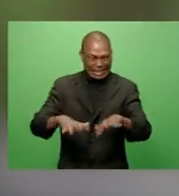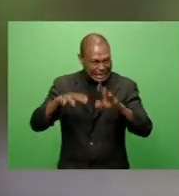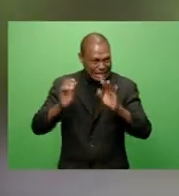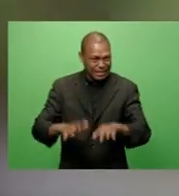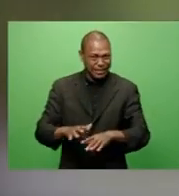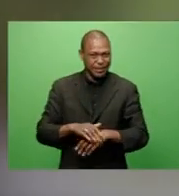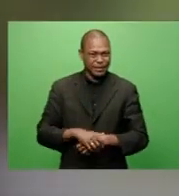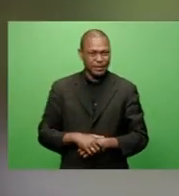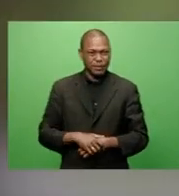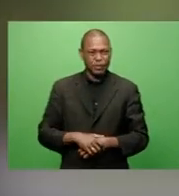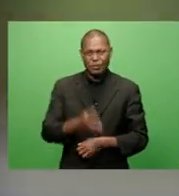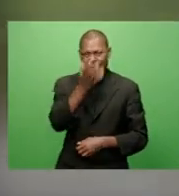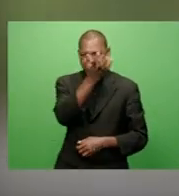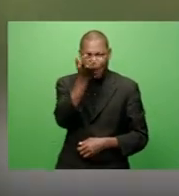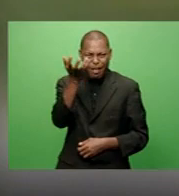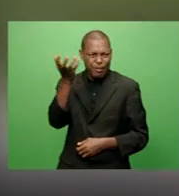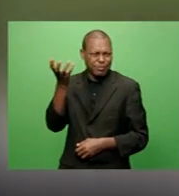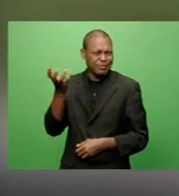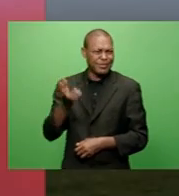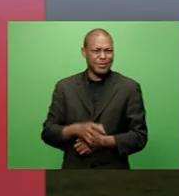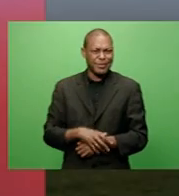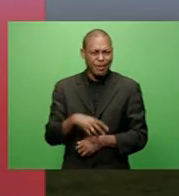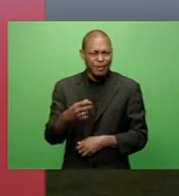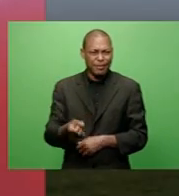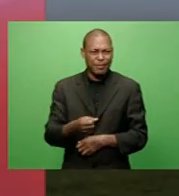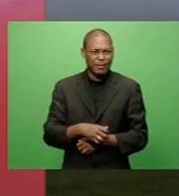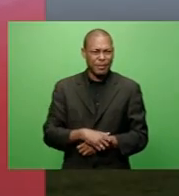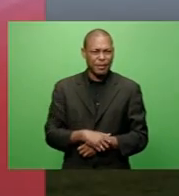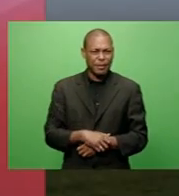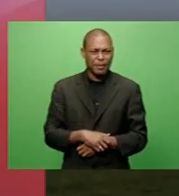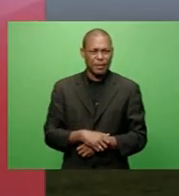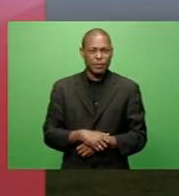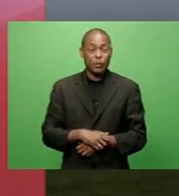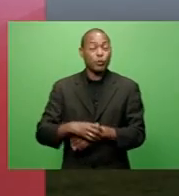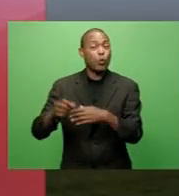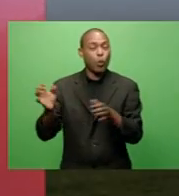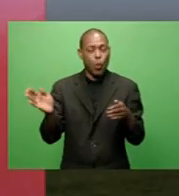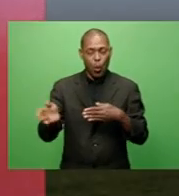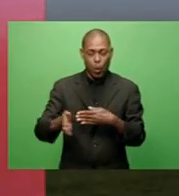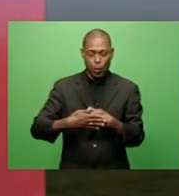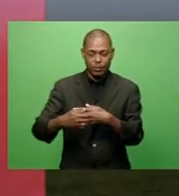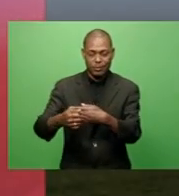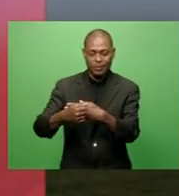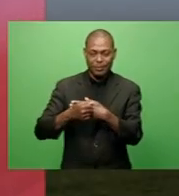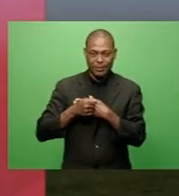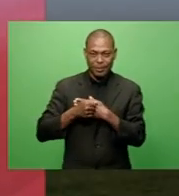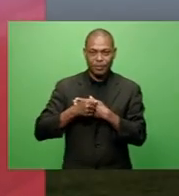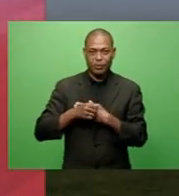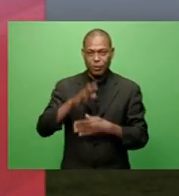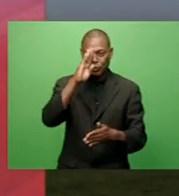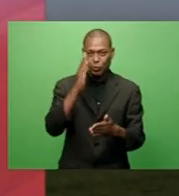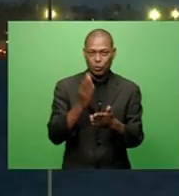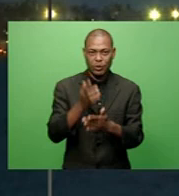classes because of the safety of the students and teachers is paramount at the moment.